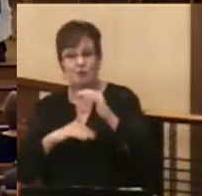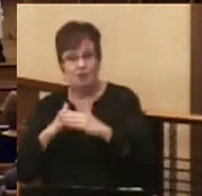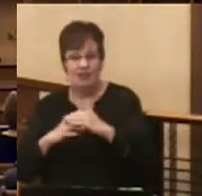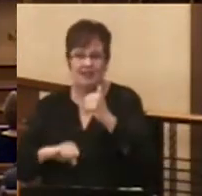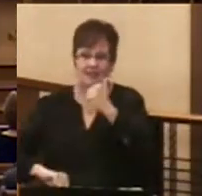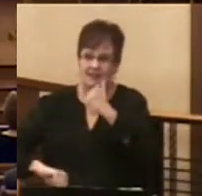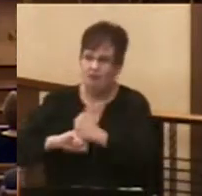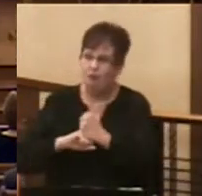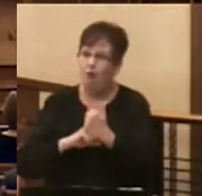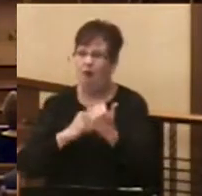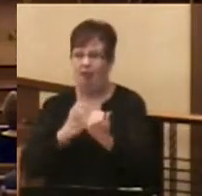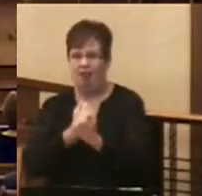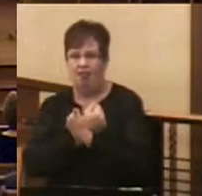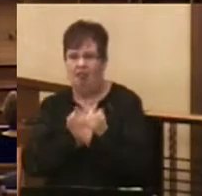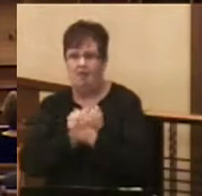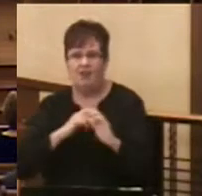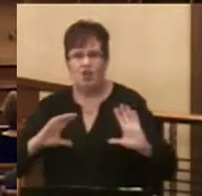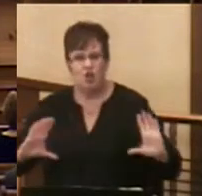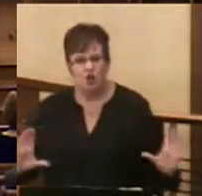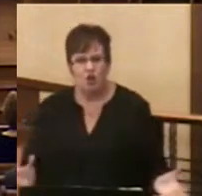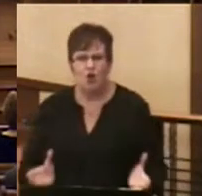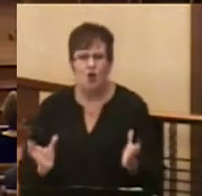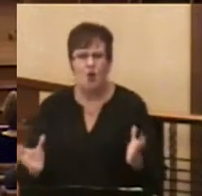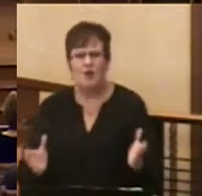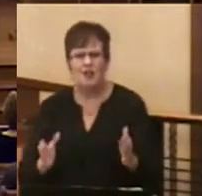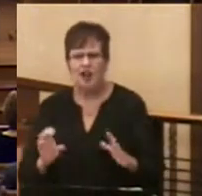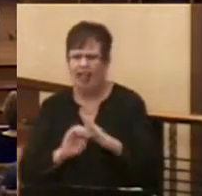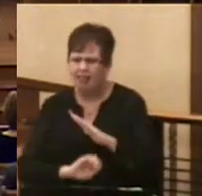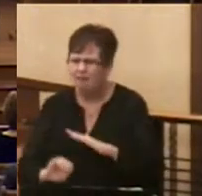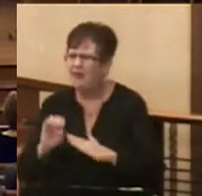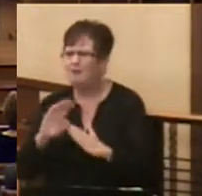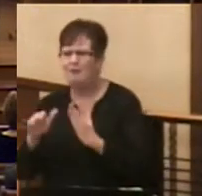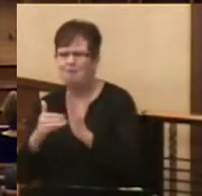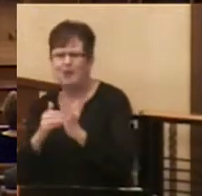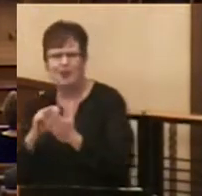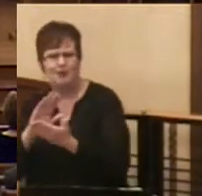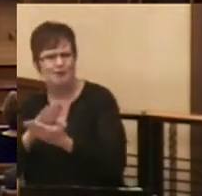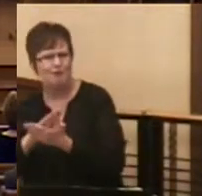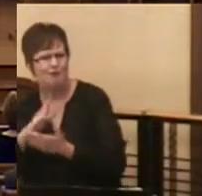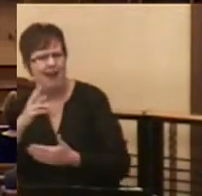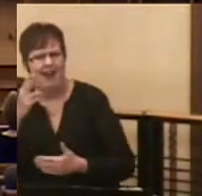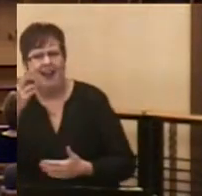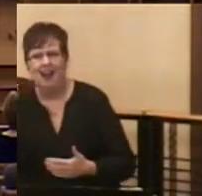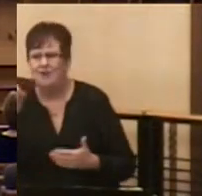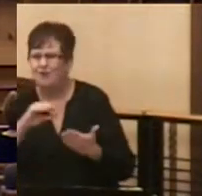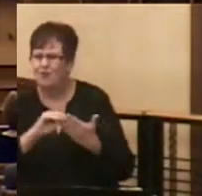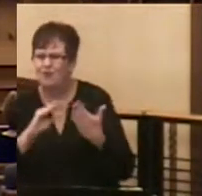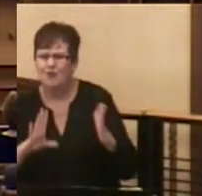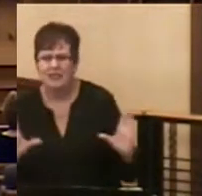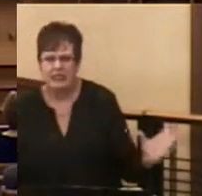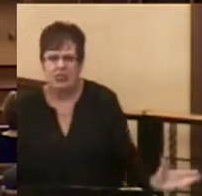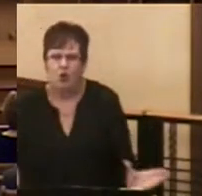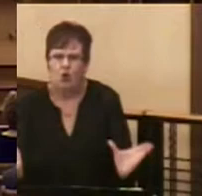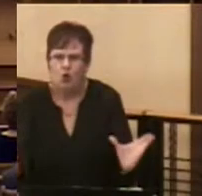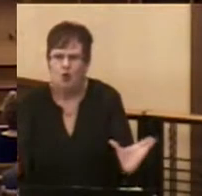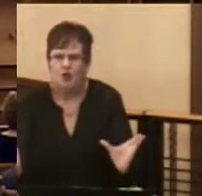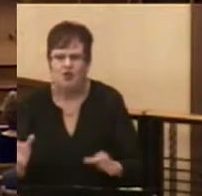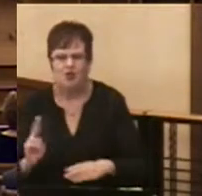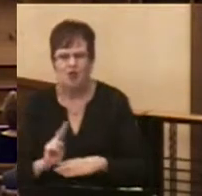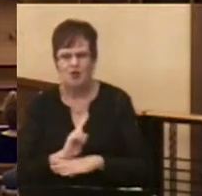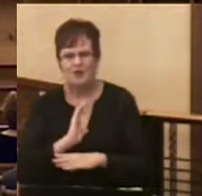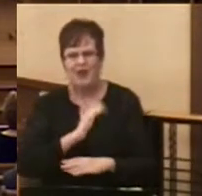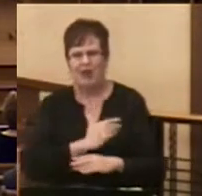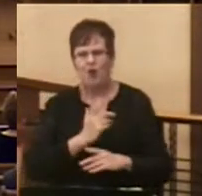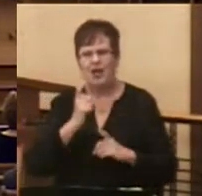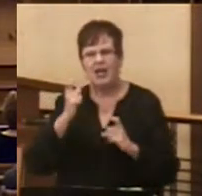to encourage our elementary, our middle school, our high school students. We are to use our